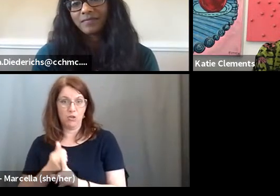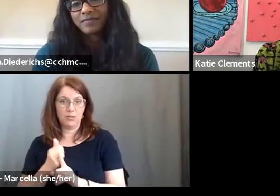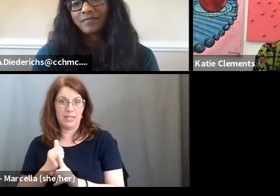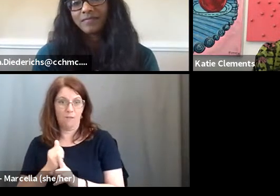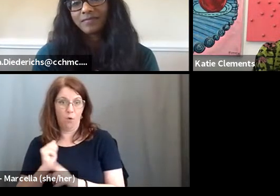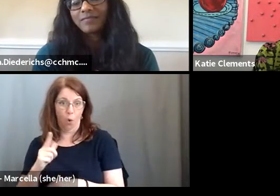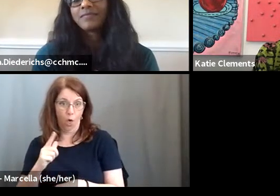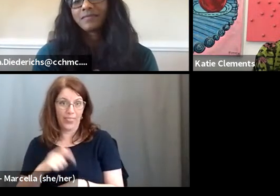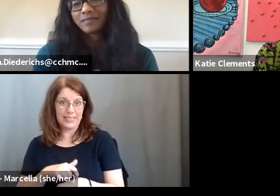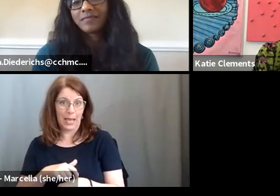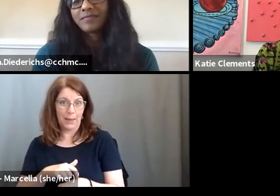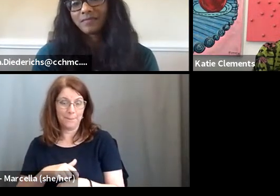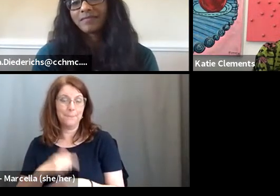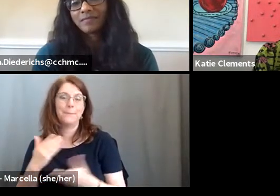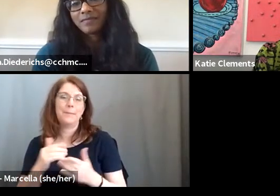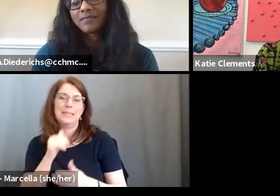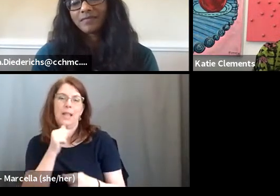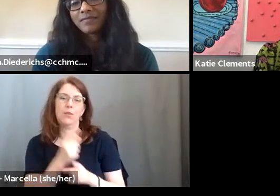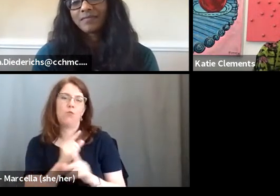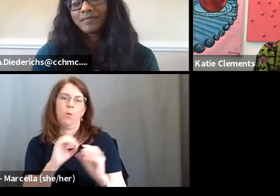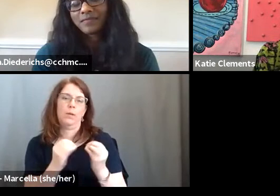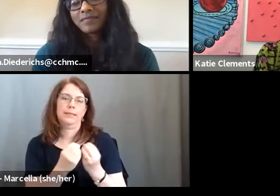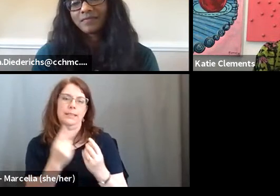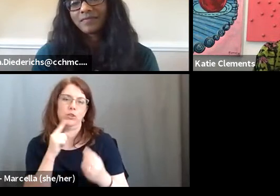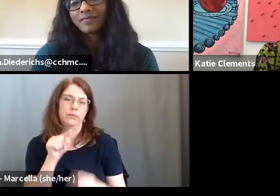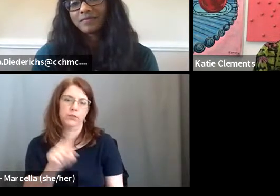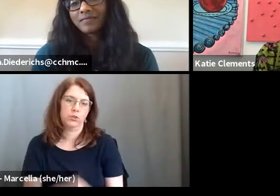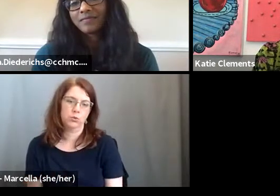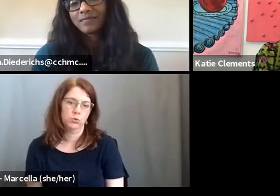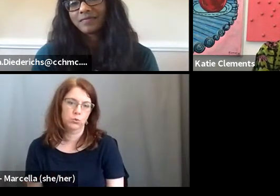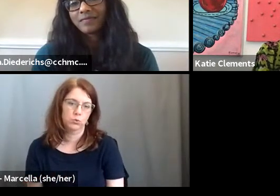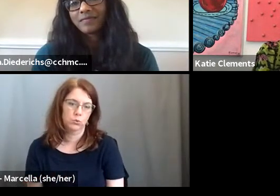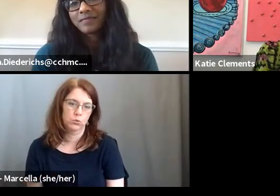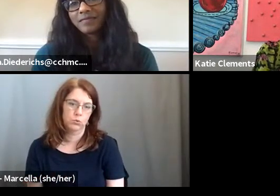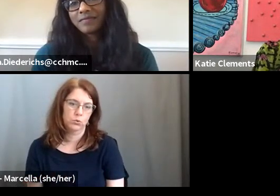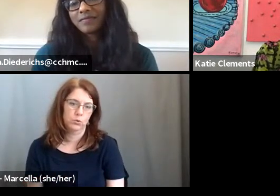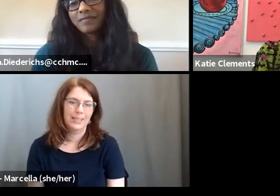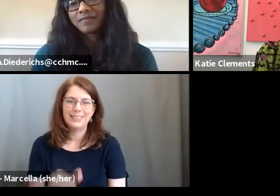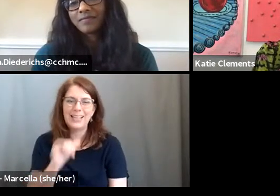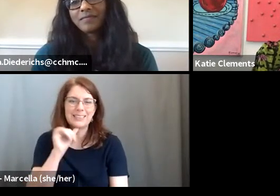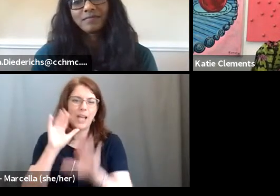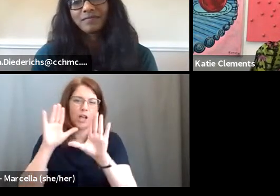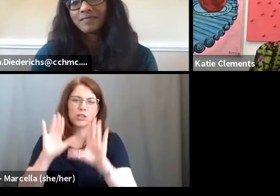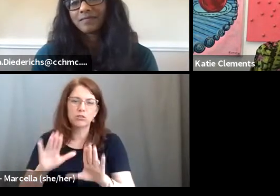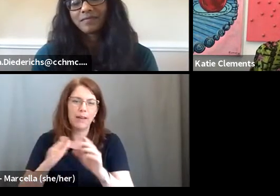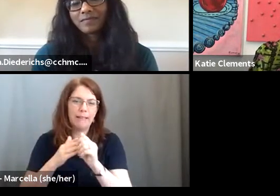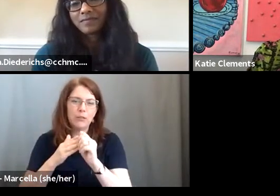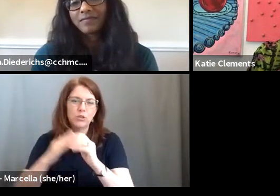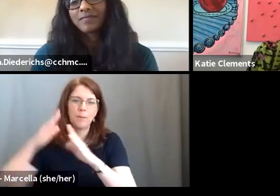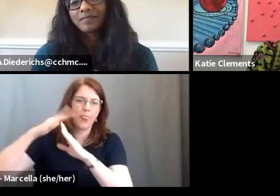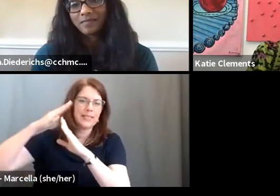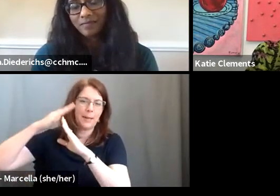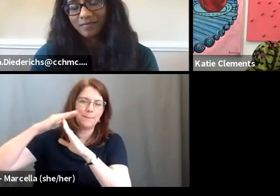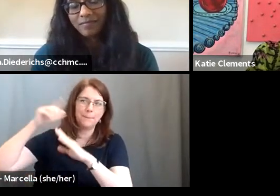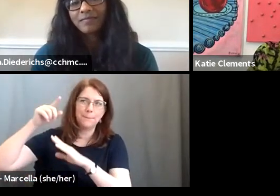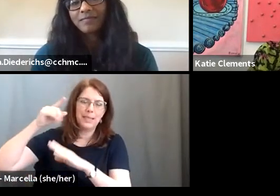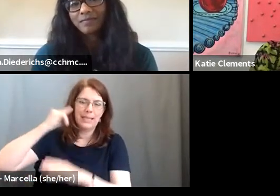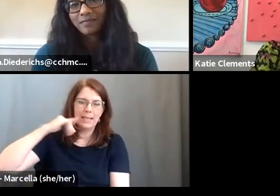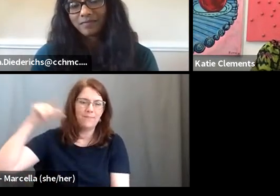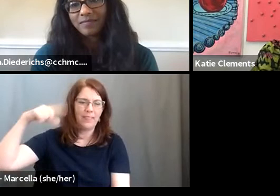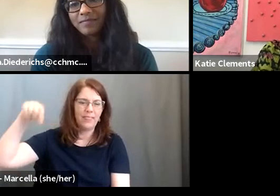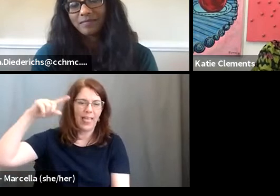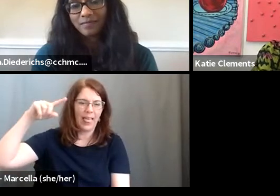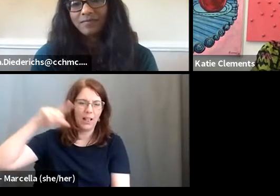it might not be the right organization for you. Um, that's not really great leadership on the top. If they're, if they're really,